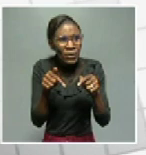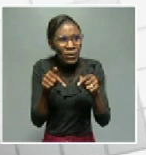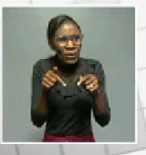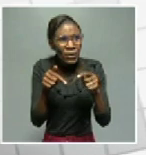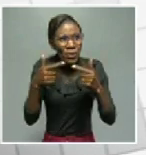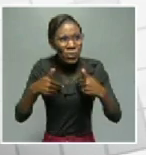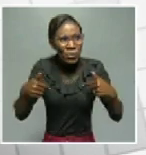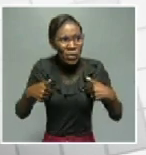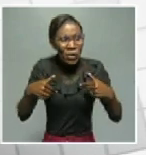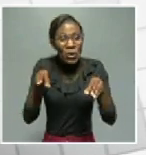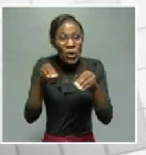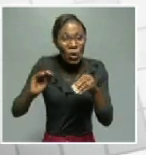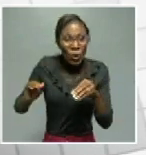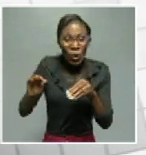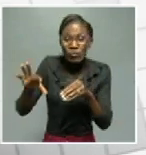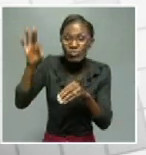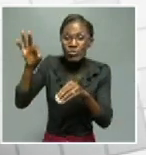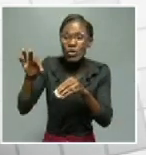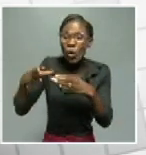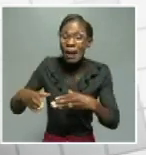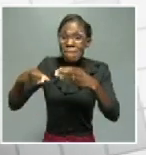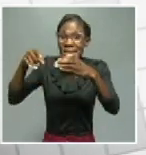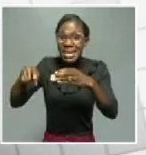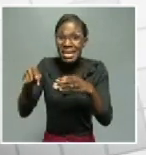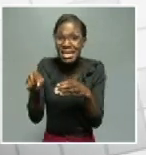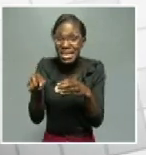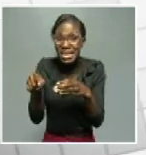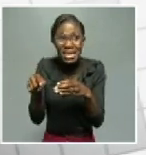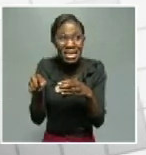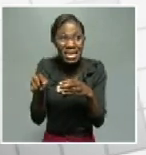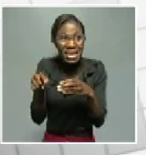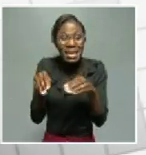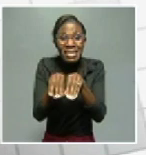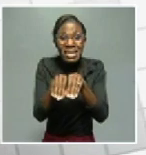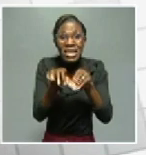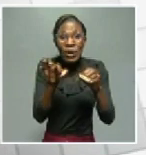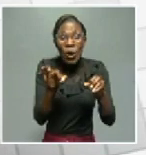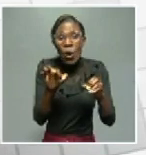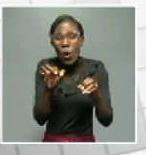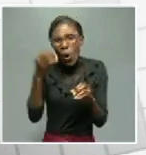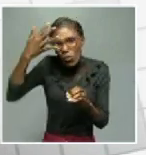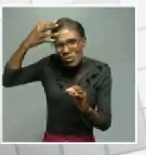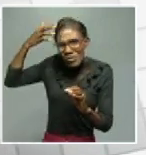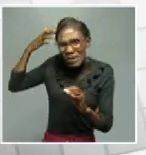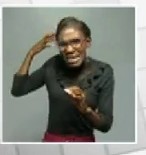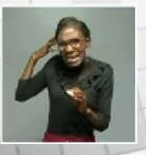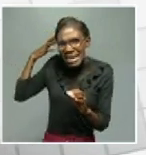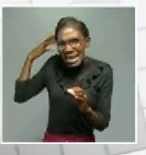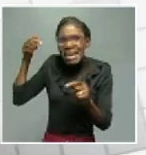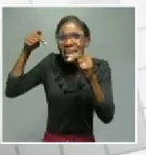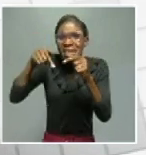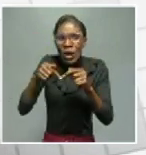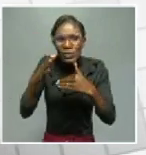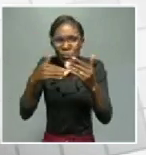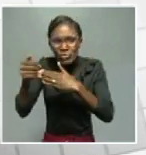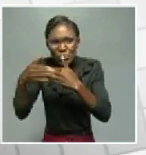contractor or a consultant who will do the detailed design of the Kurok-Fontain-Chumque-GAM road for upgrading it to high-standard